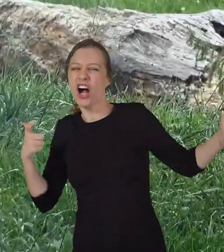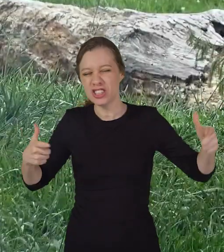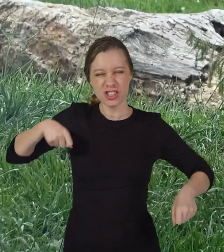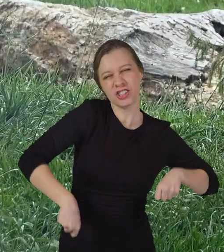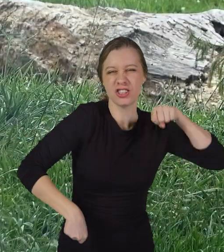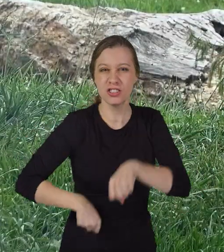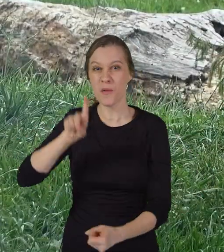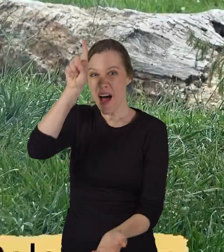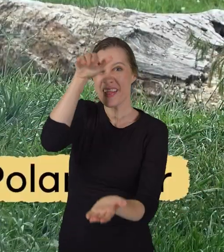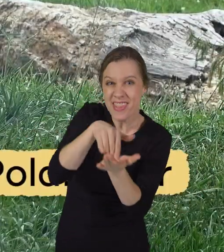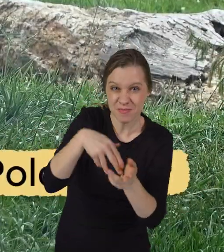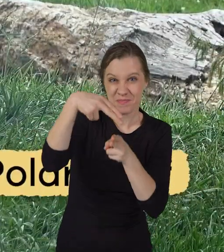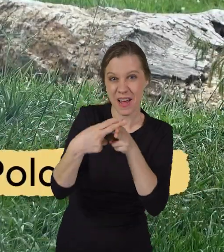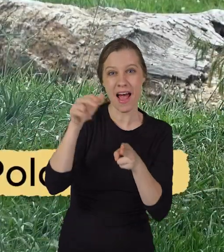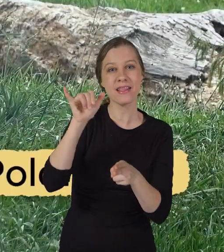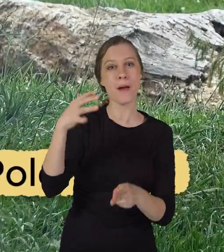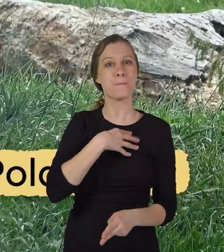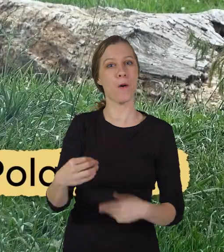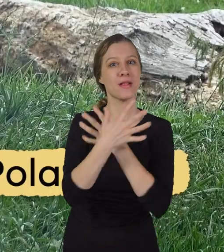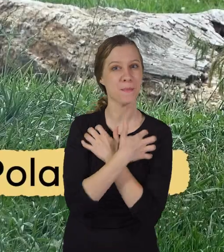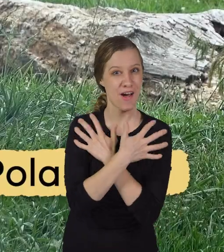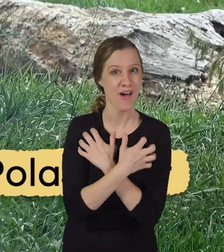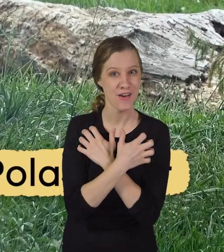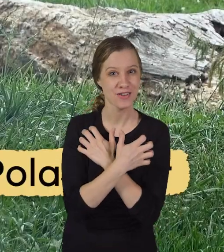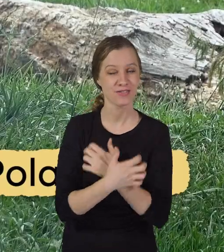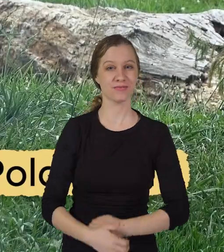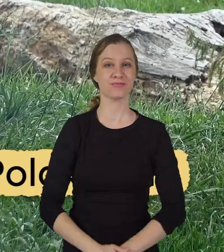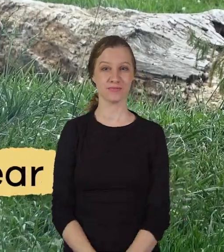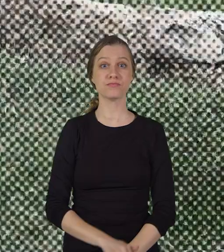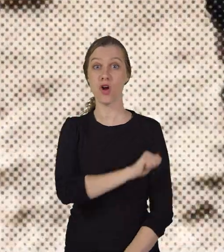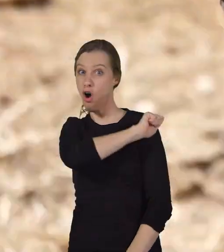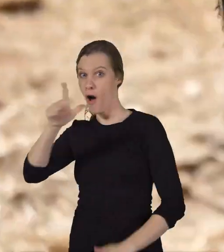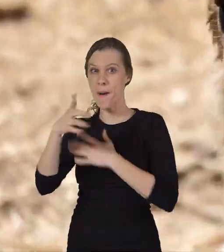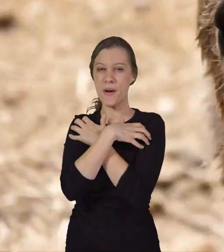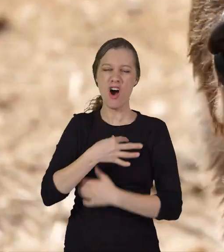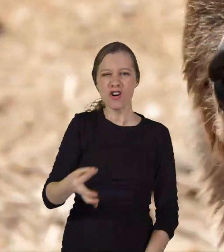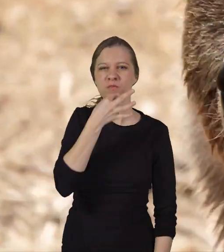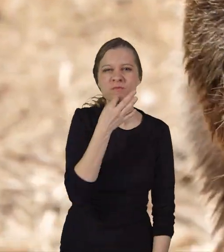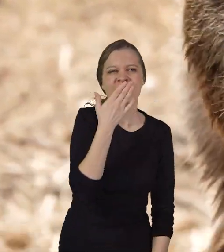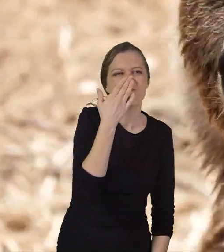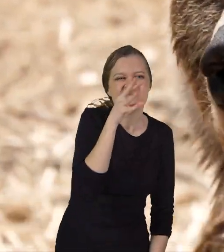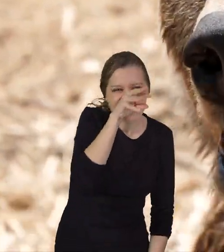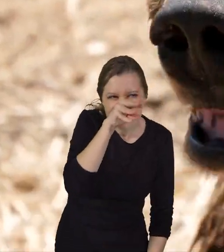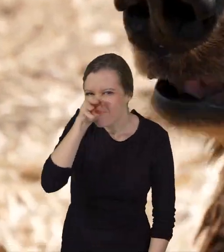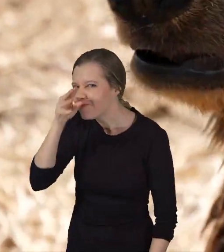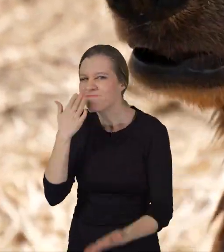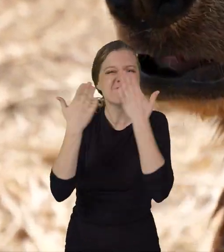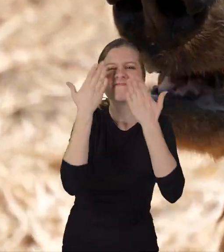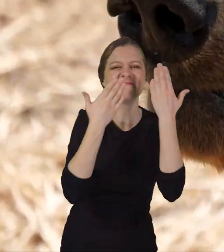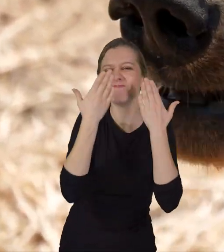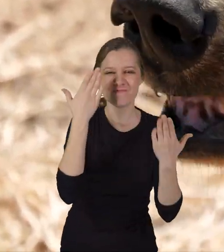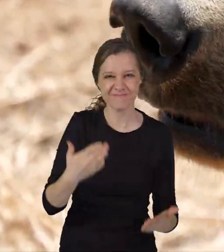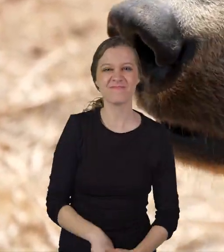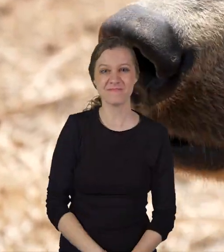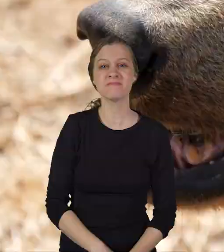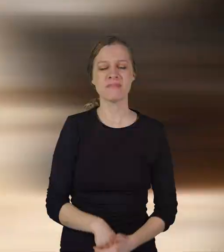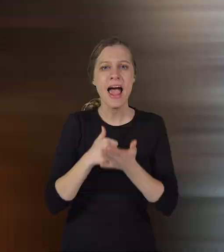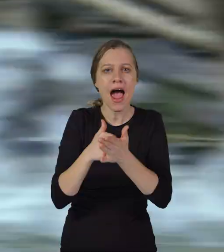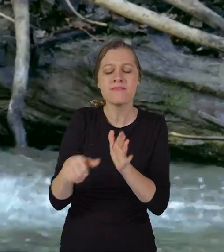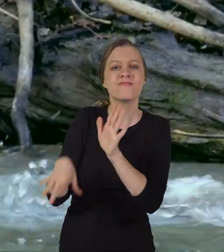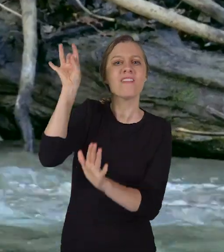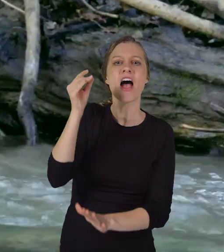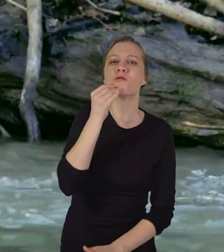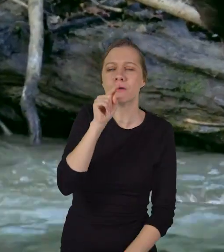or more than 1,000 pounds, like the polar bear. All bears have an excellent sense of smell,